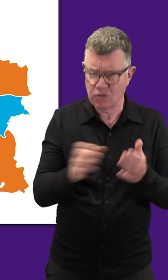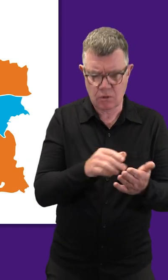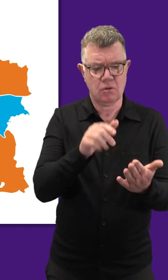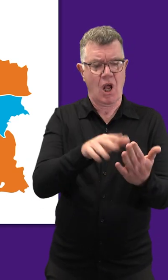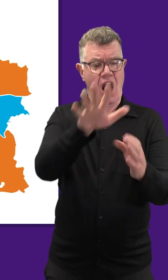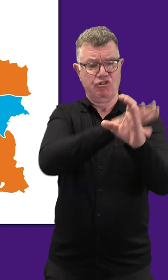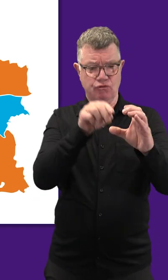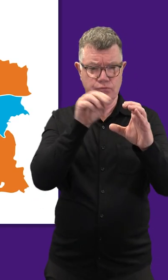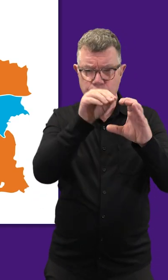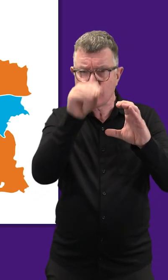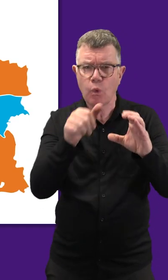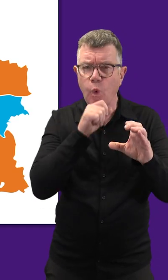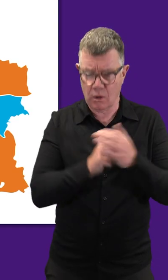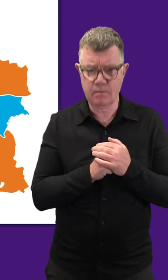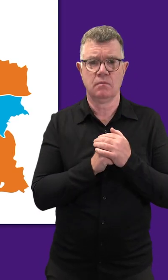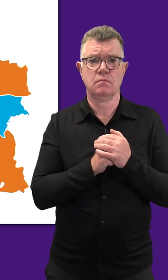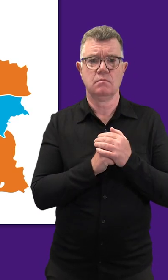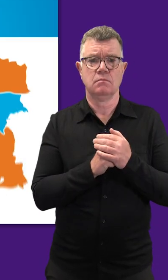all the constituencies in your region.